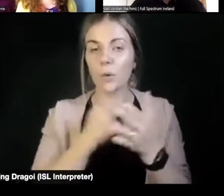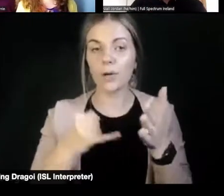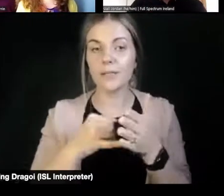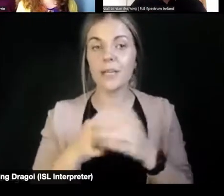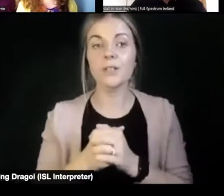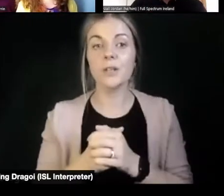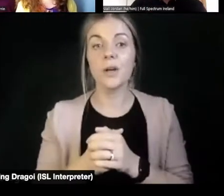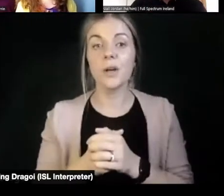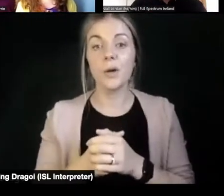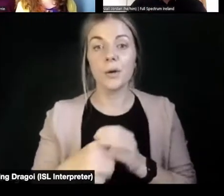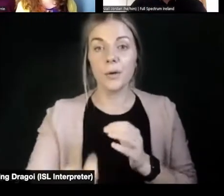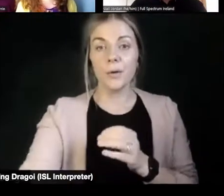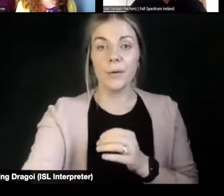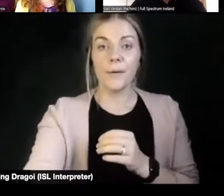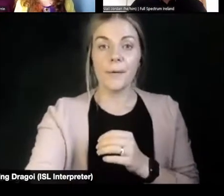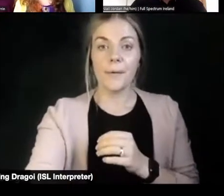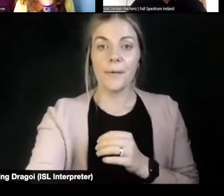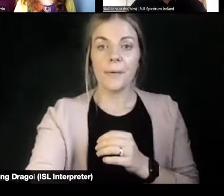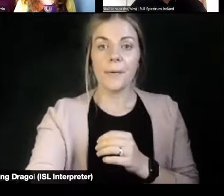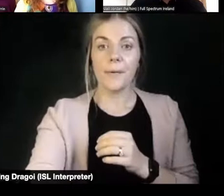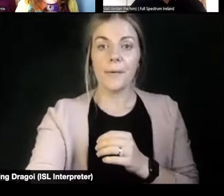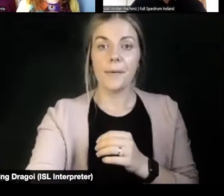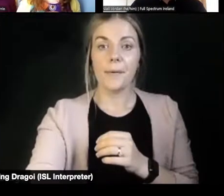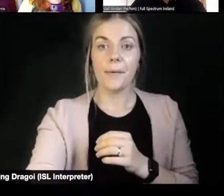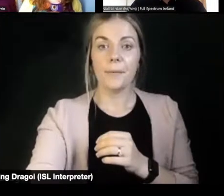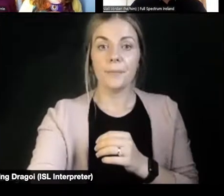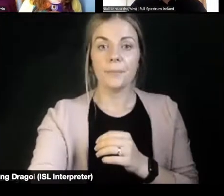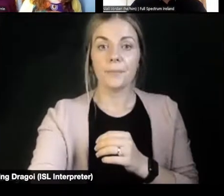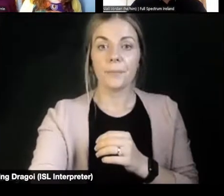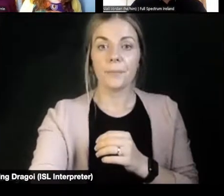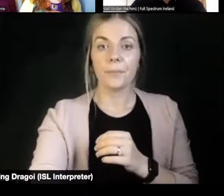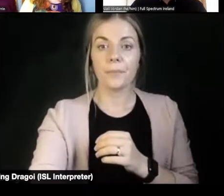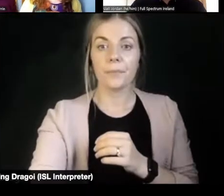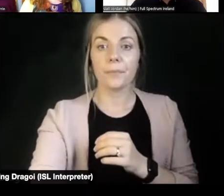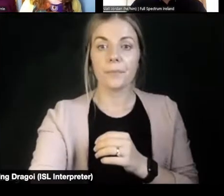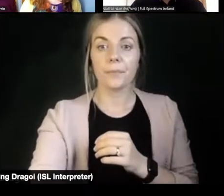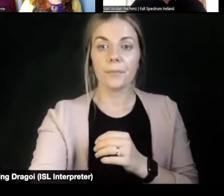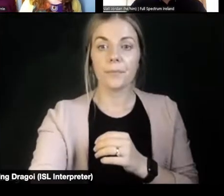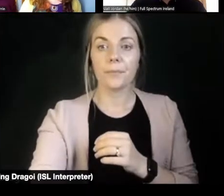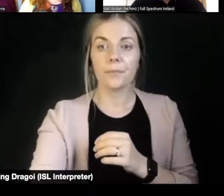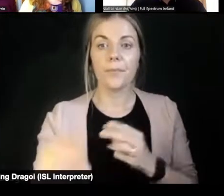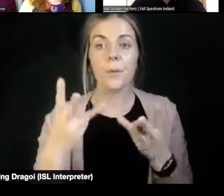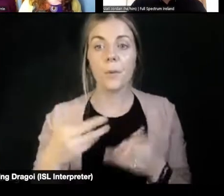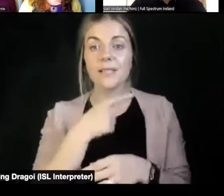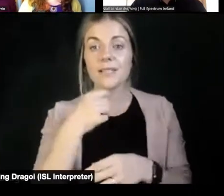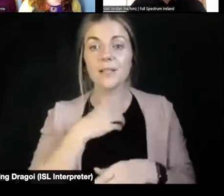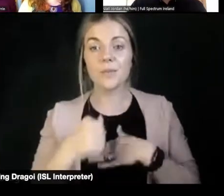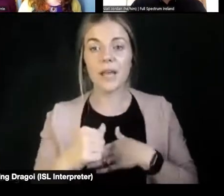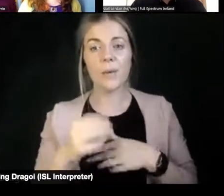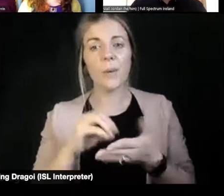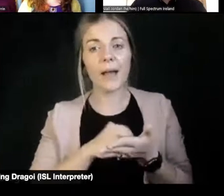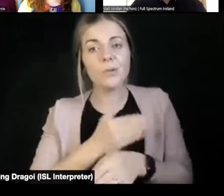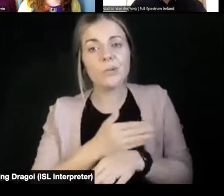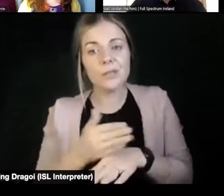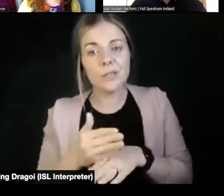say that, we hope that today, we can't say start the conversation. So that, as Celina